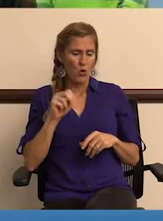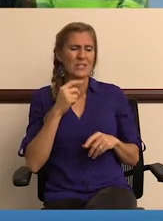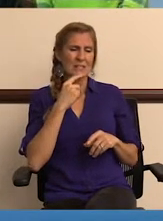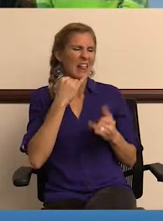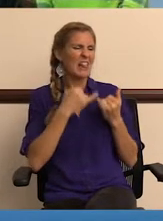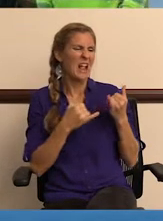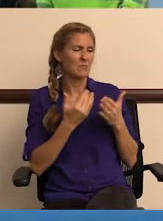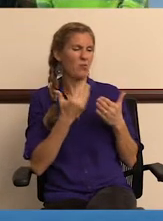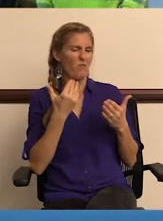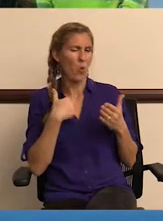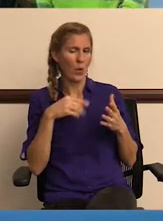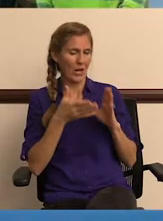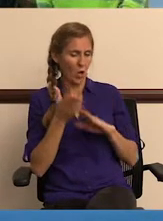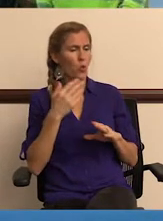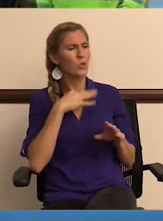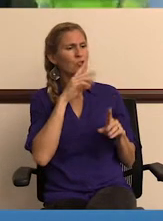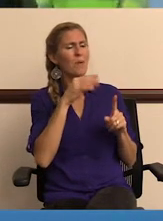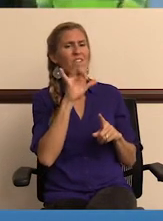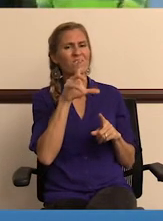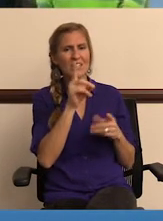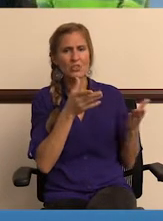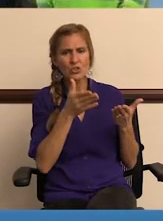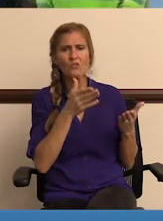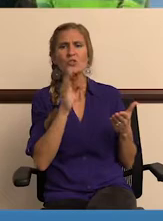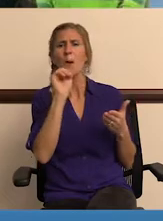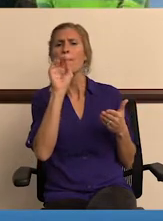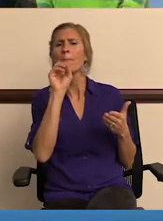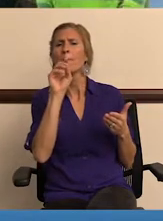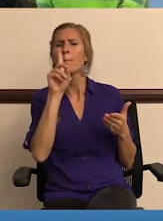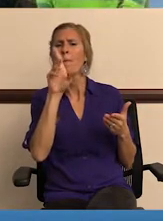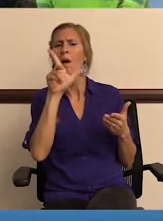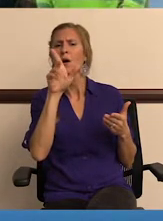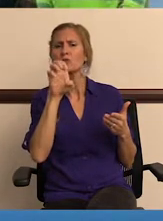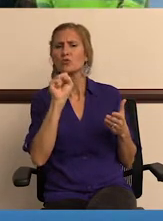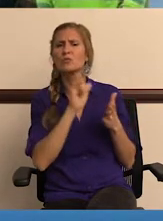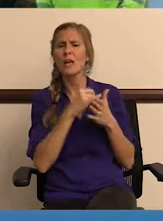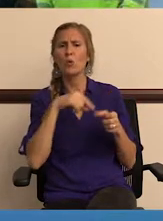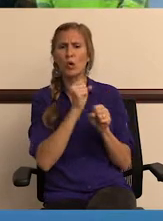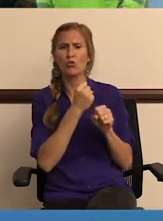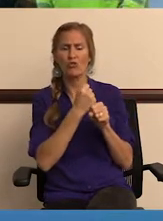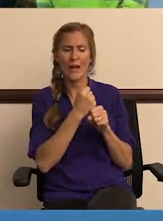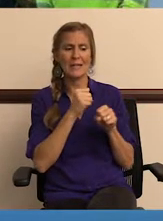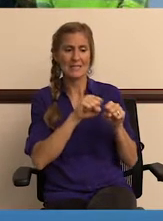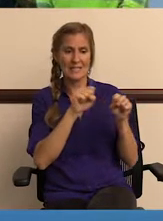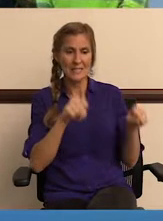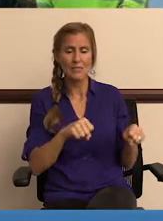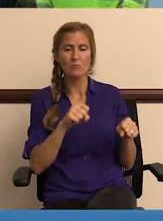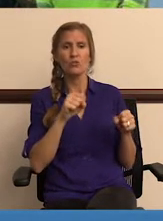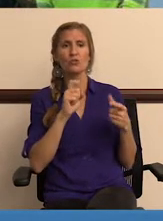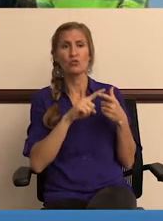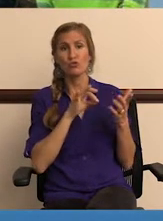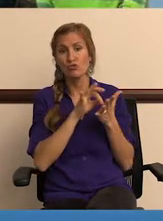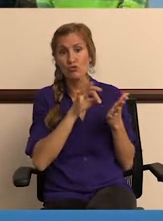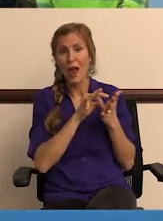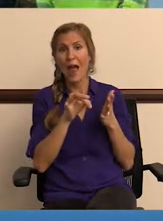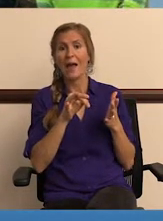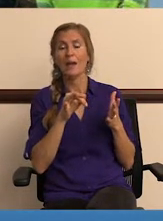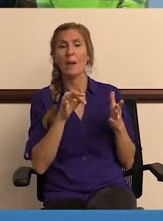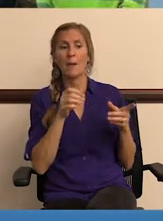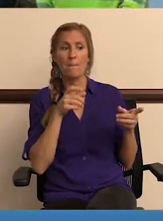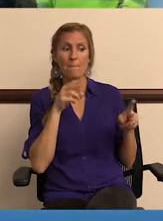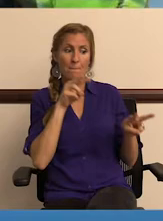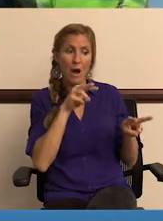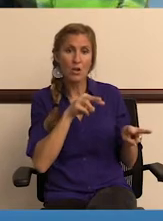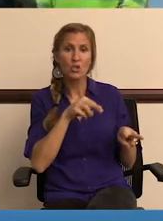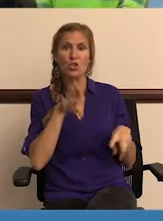last thing before we move on as a reminder, we talk about field service lightning, we talk about these modules that we're creating new systems, we're able to, you know,